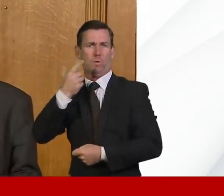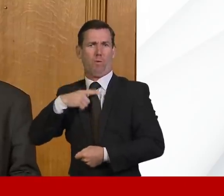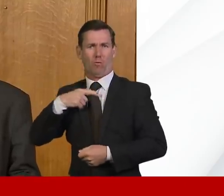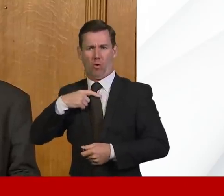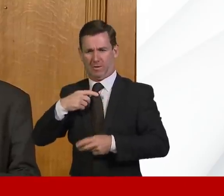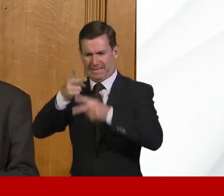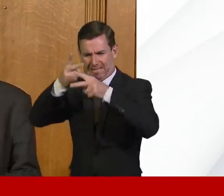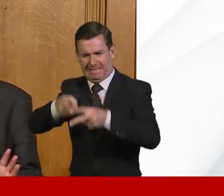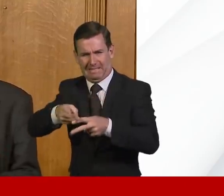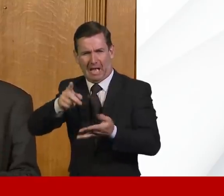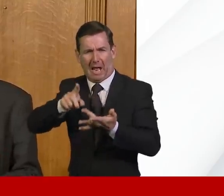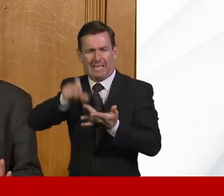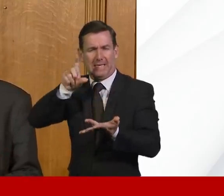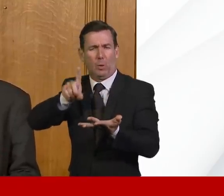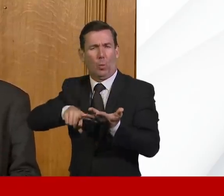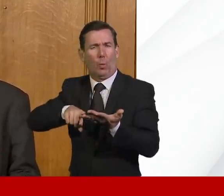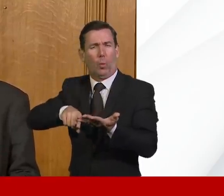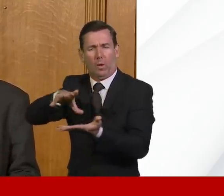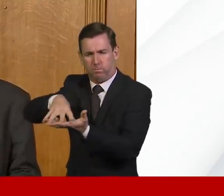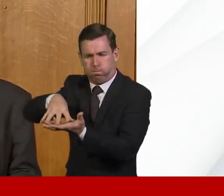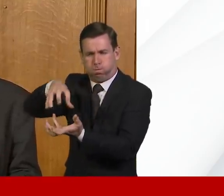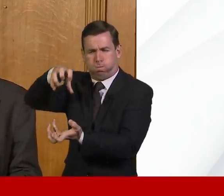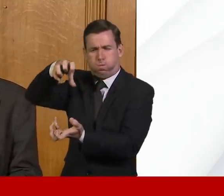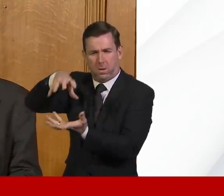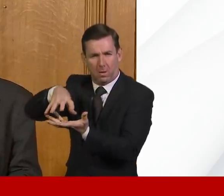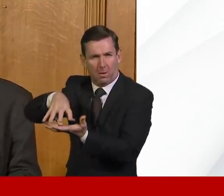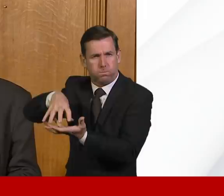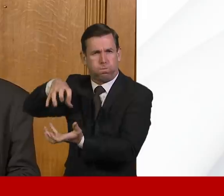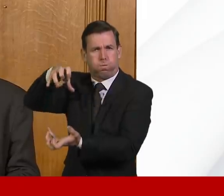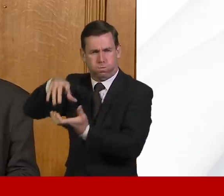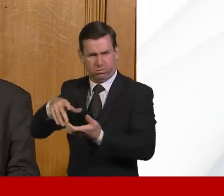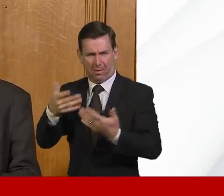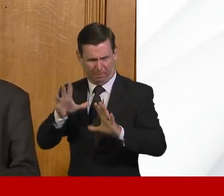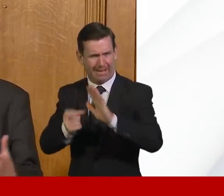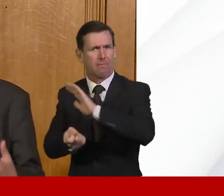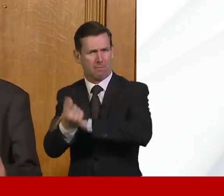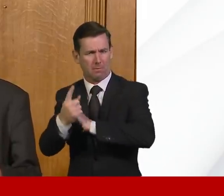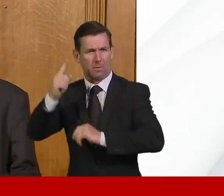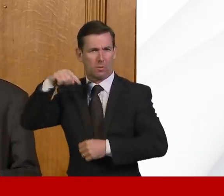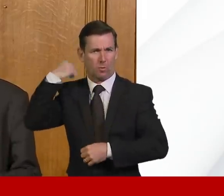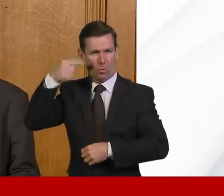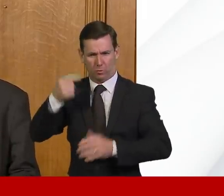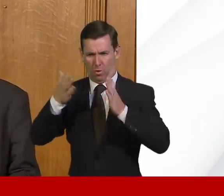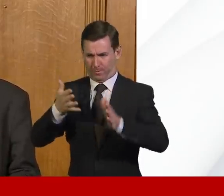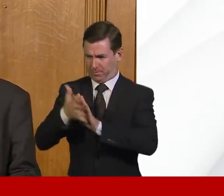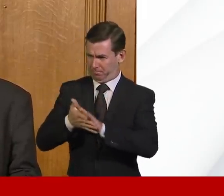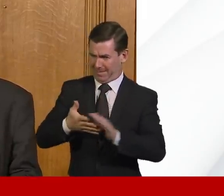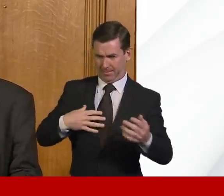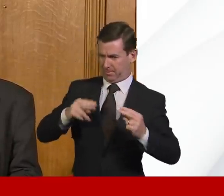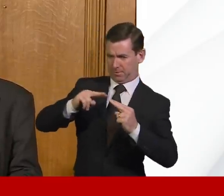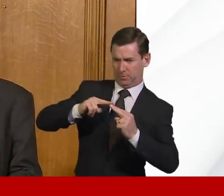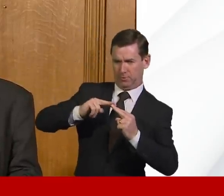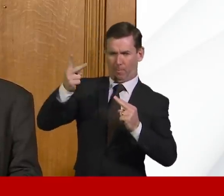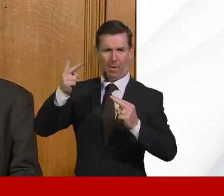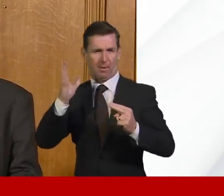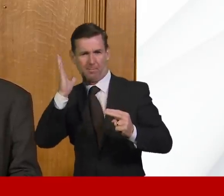critically ill patients. And that has already occurred. You may have seen some of that in London hospitals. And that's almost doubling the capacity that we have already.